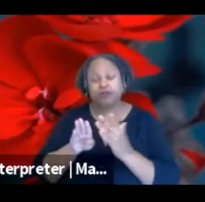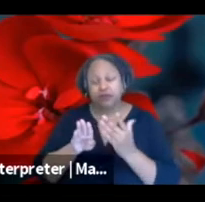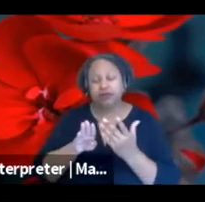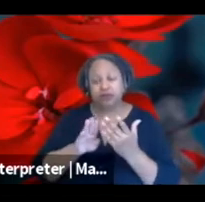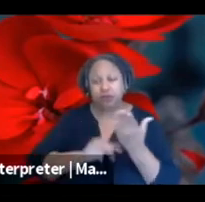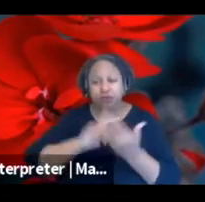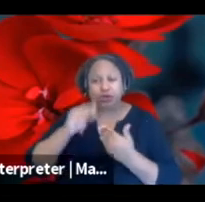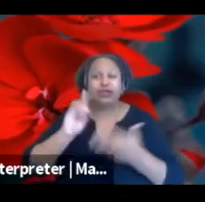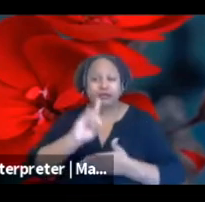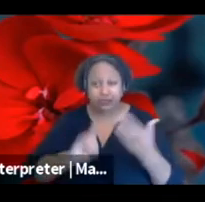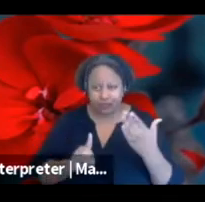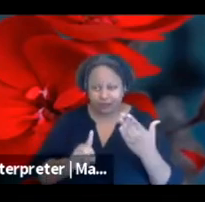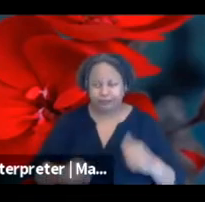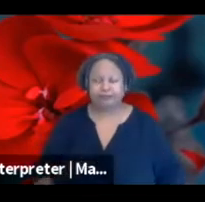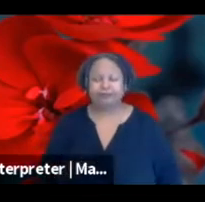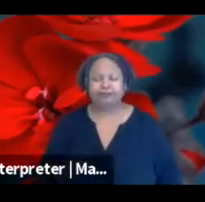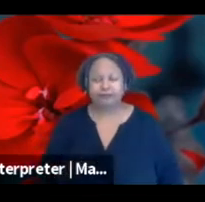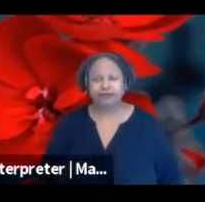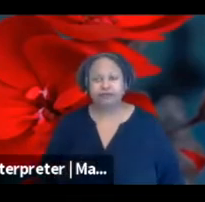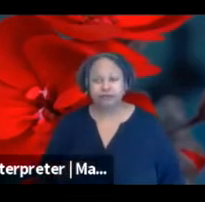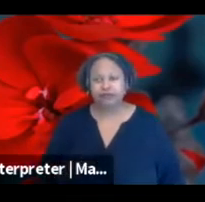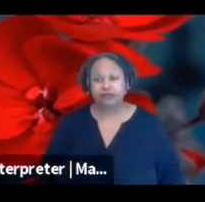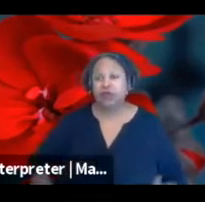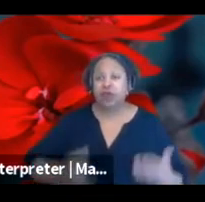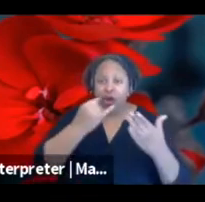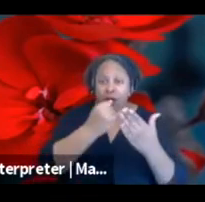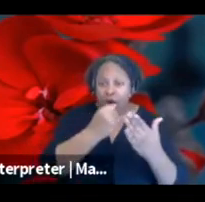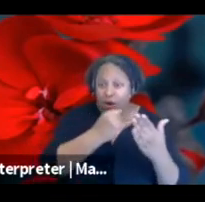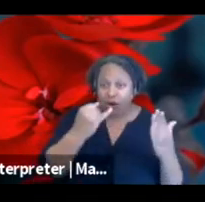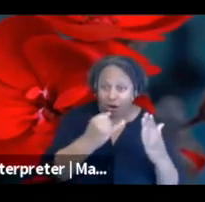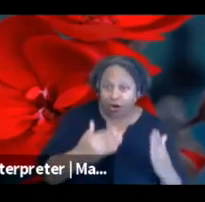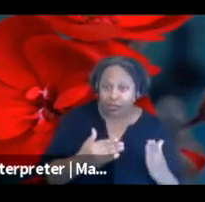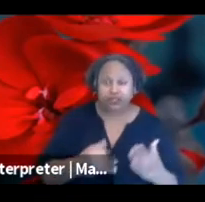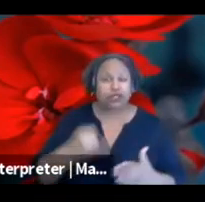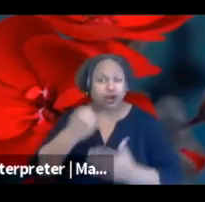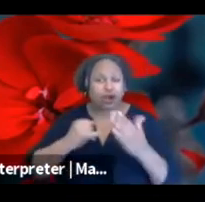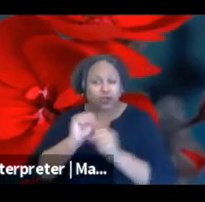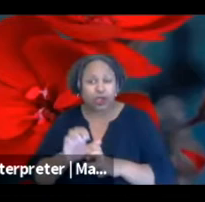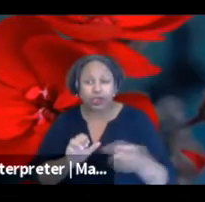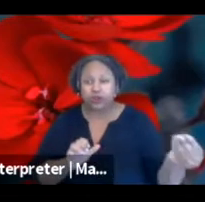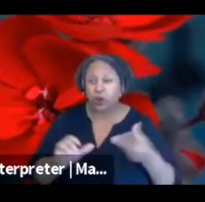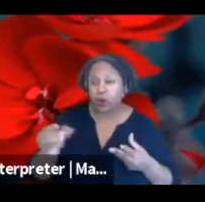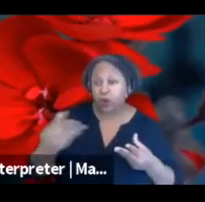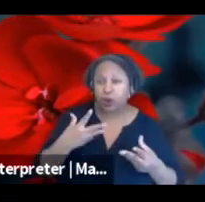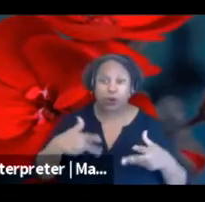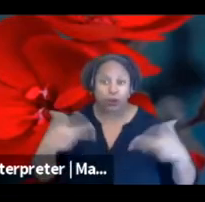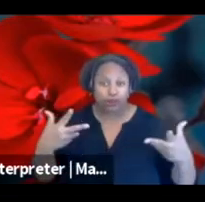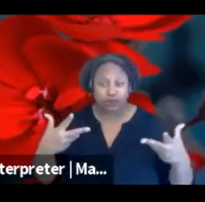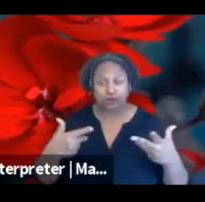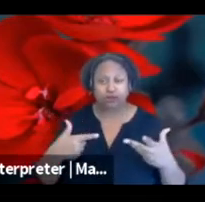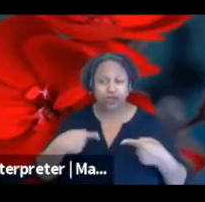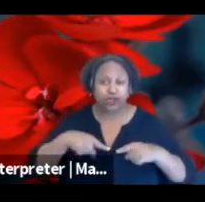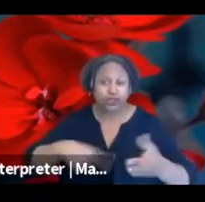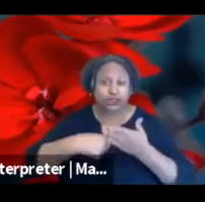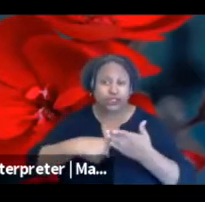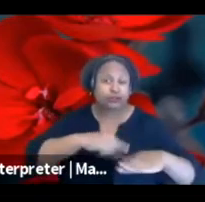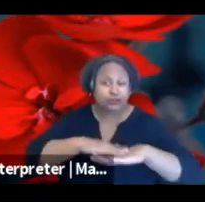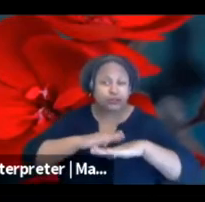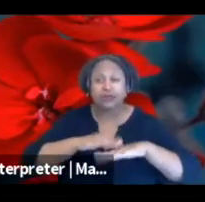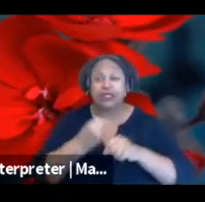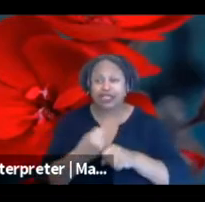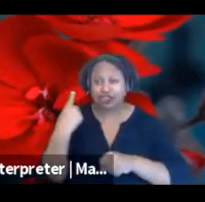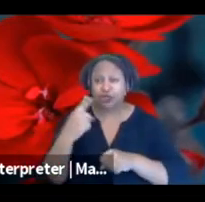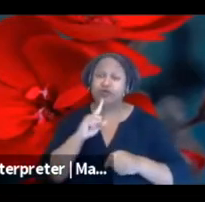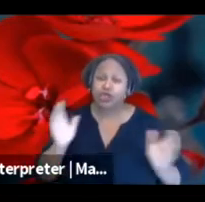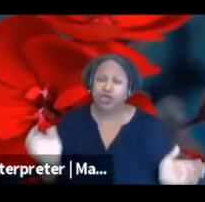Some things that artists and arts workers mentioned in these conversations were really encouraging us to think deeply about